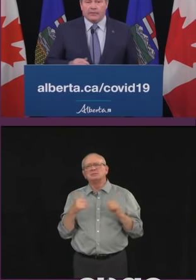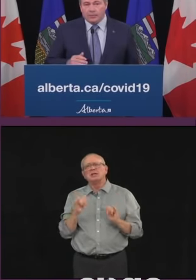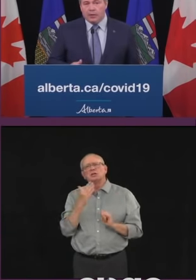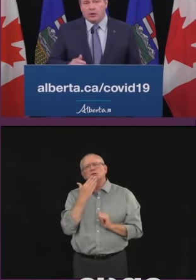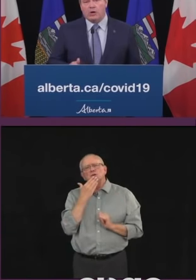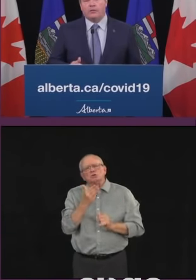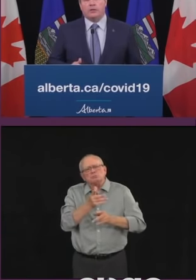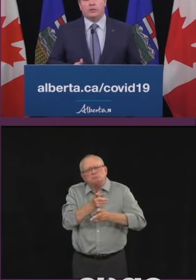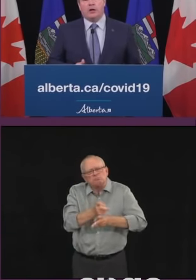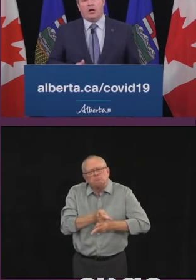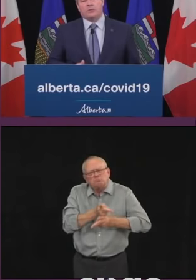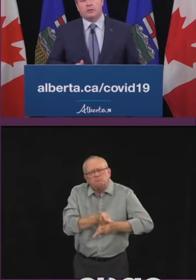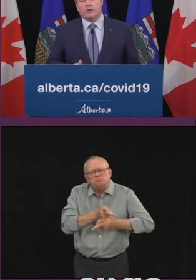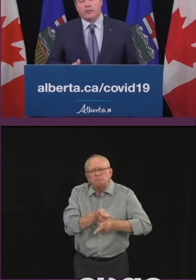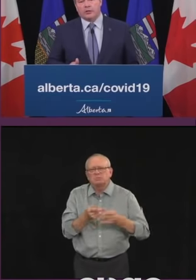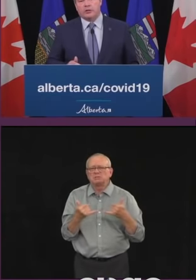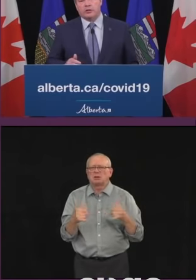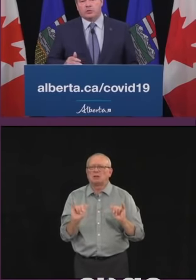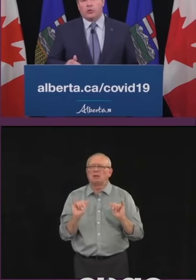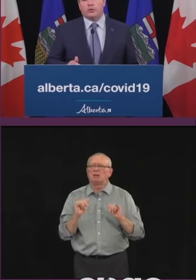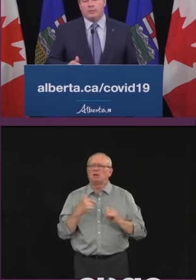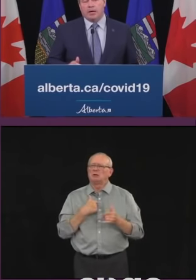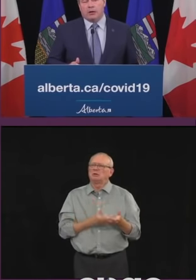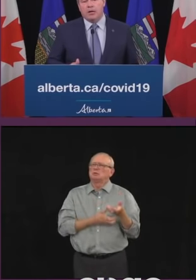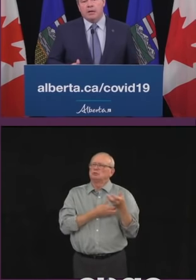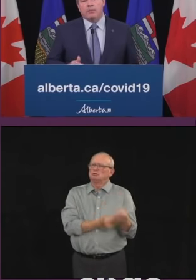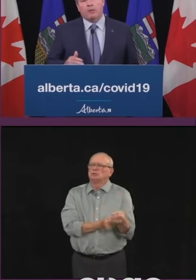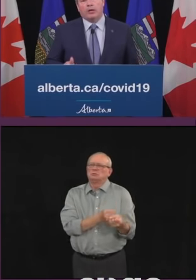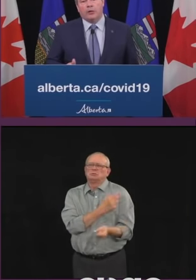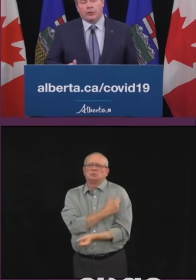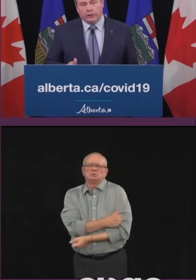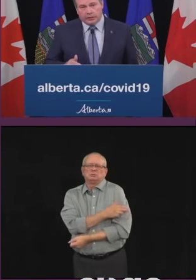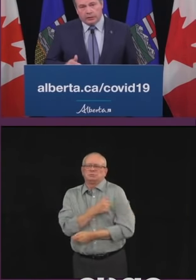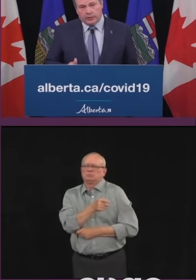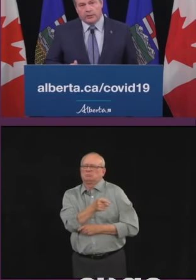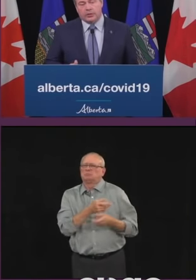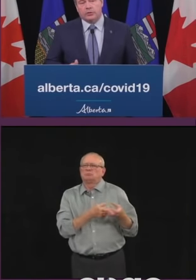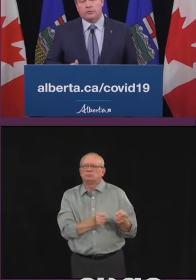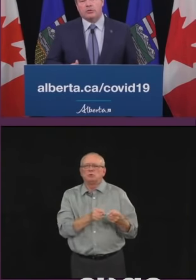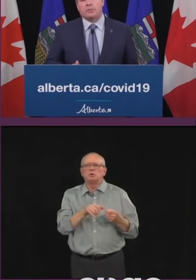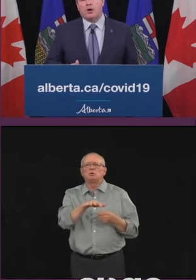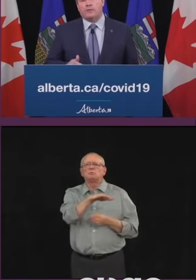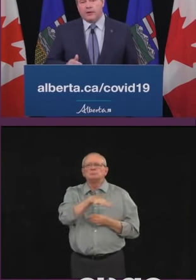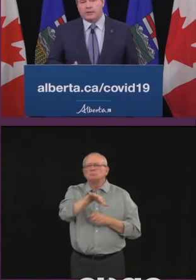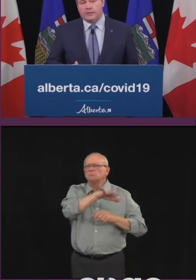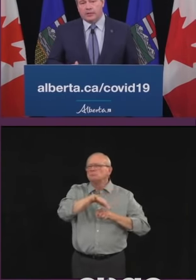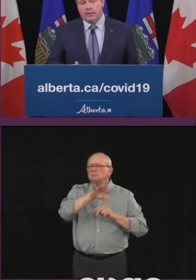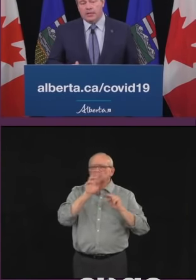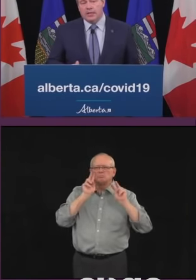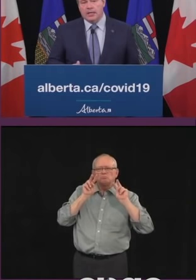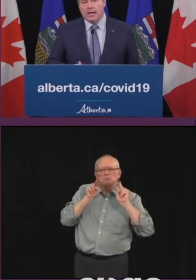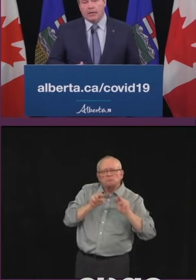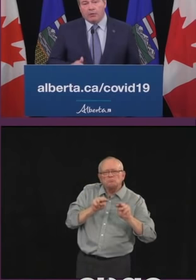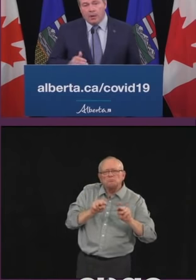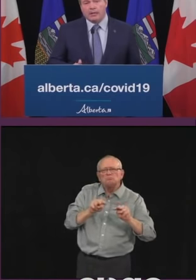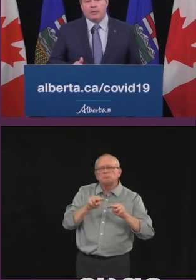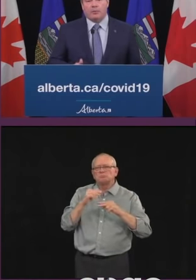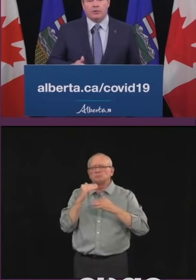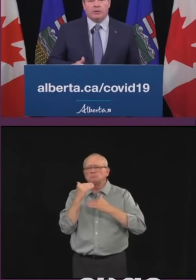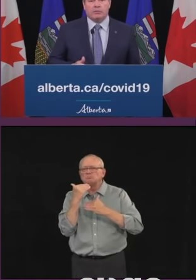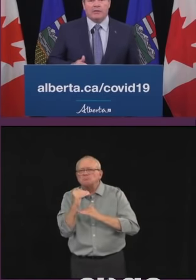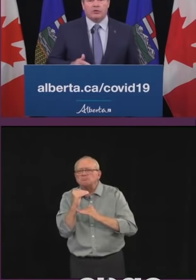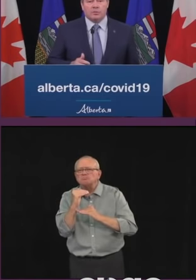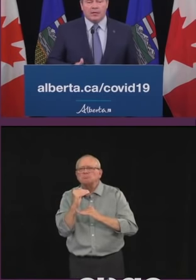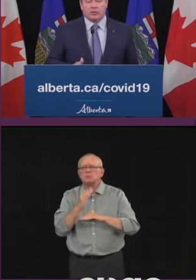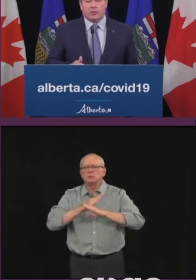I have complete confidence in the hospital infection control team and our public health clinicians to respond effectively and I remind